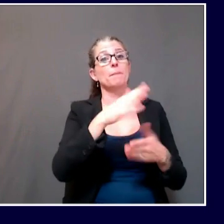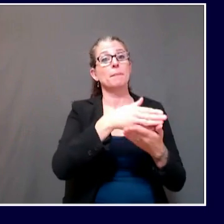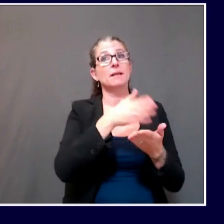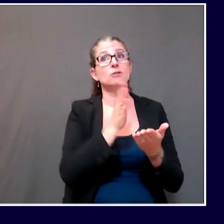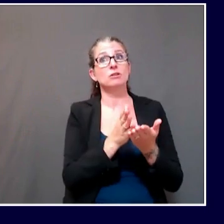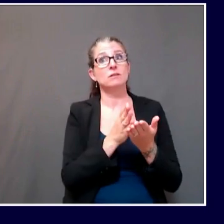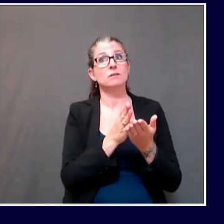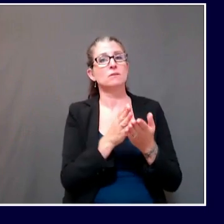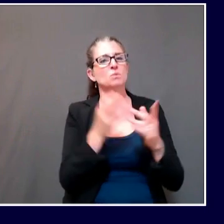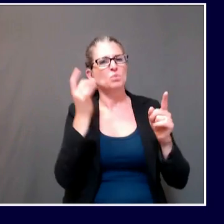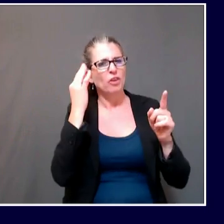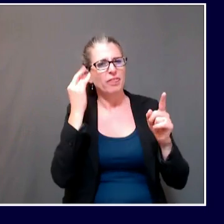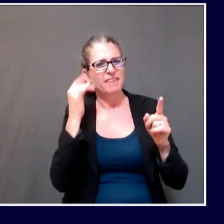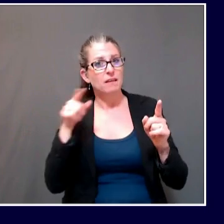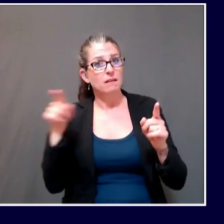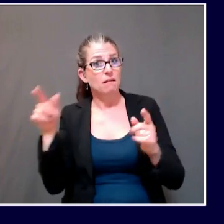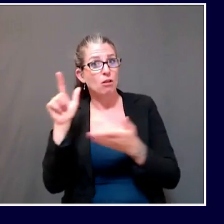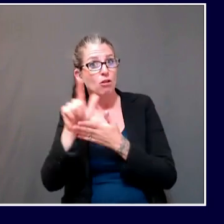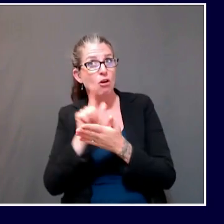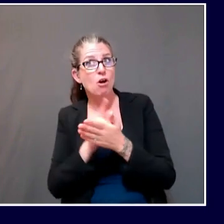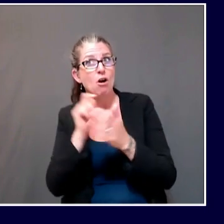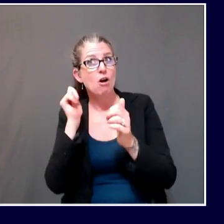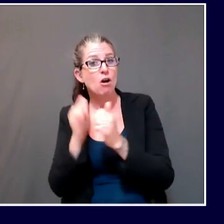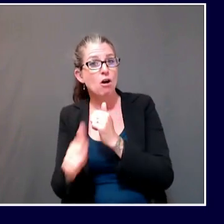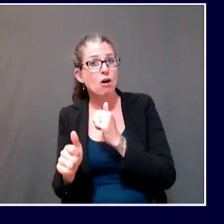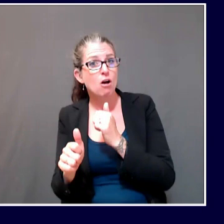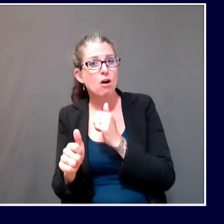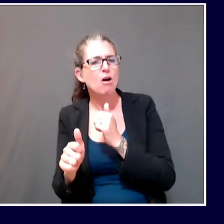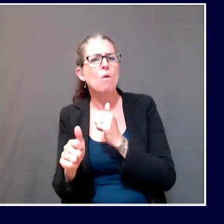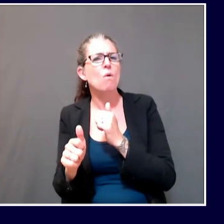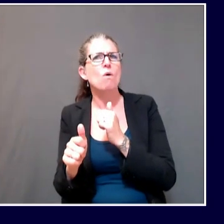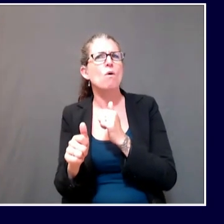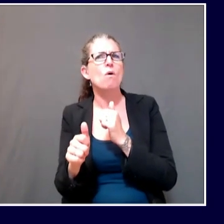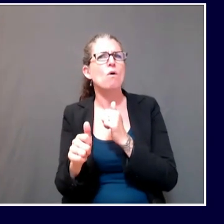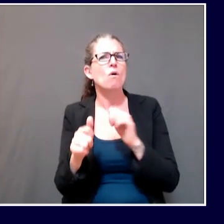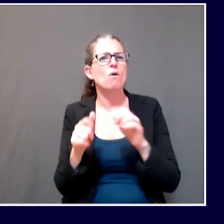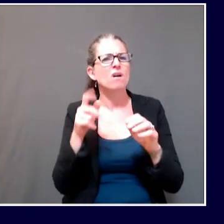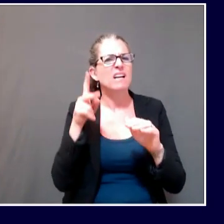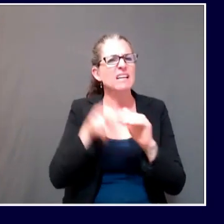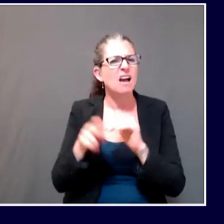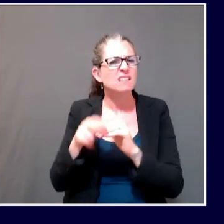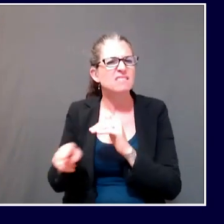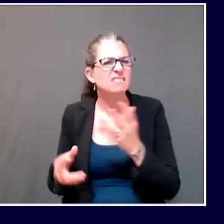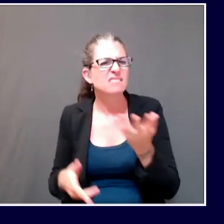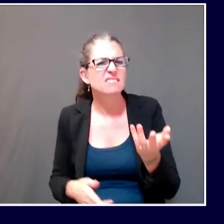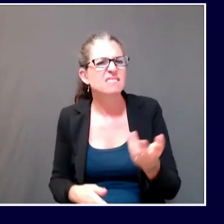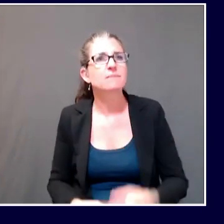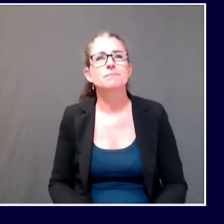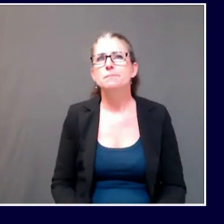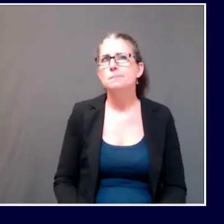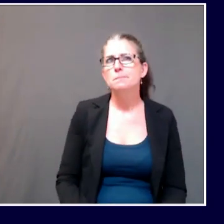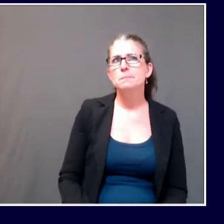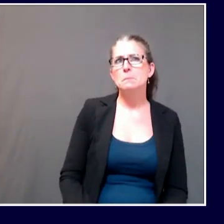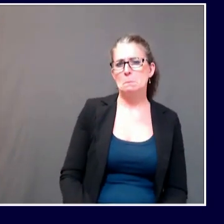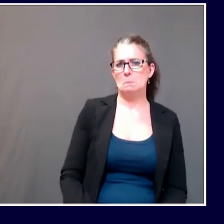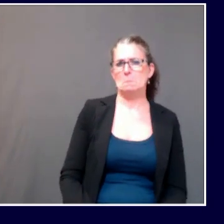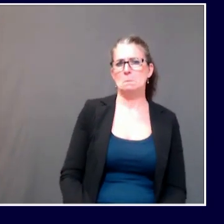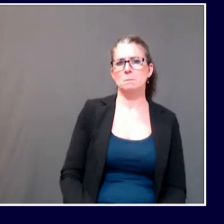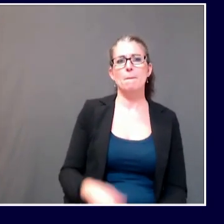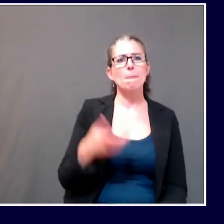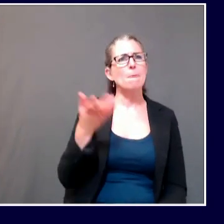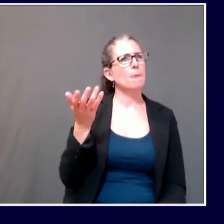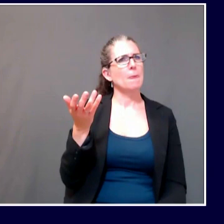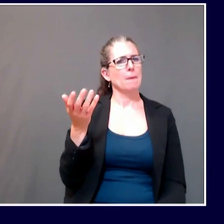could do by curtailment or by executive order during an emergency policy as we have today. Those are things that would have to be enacted by the